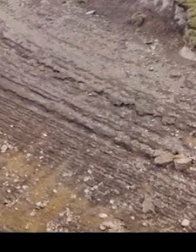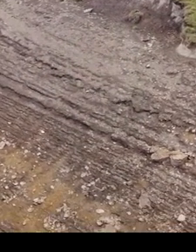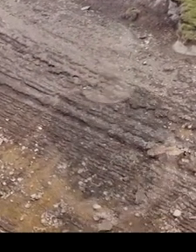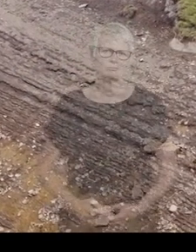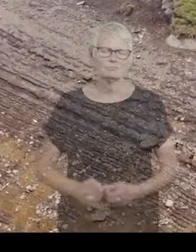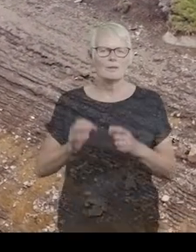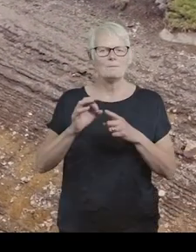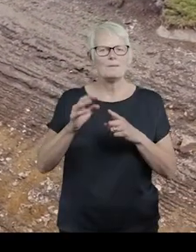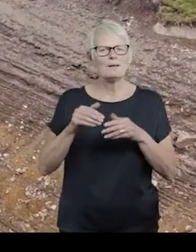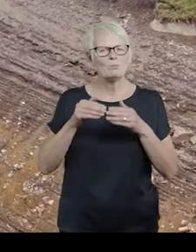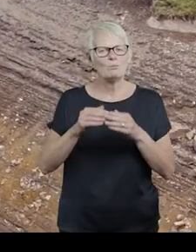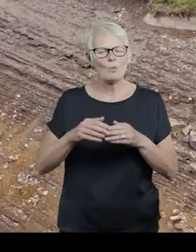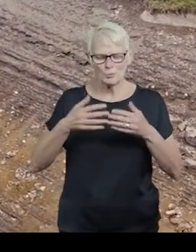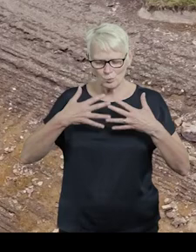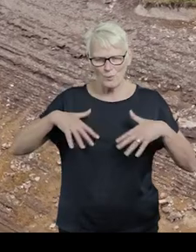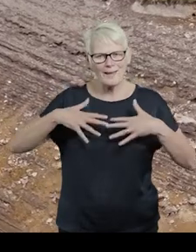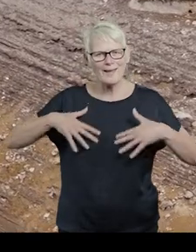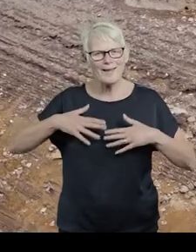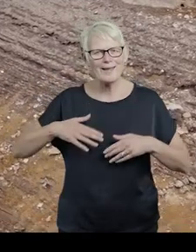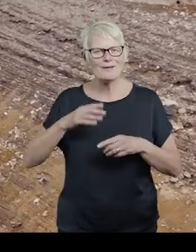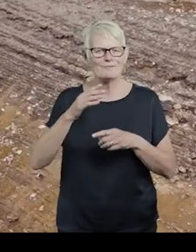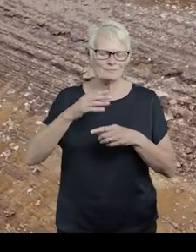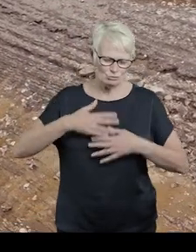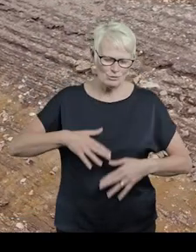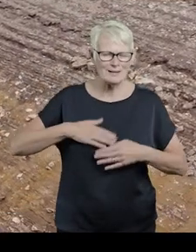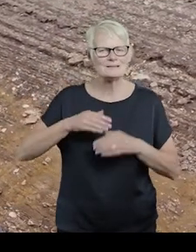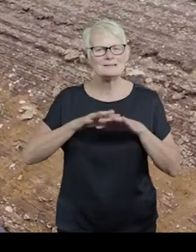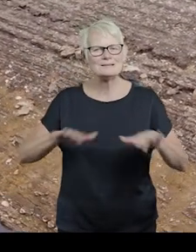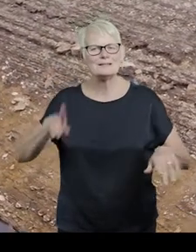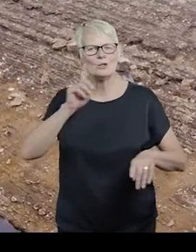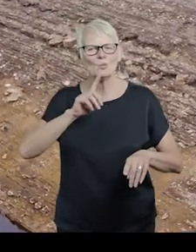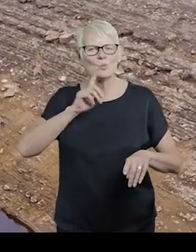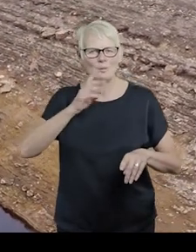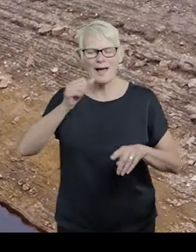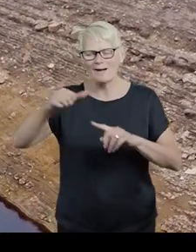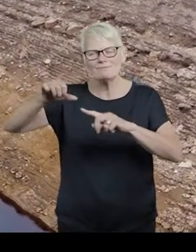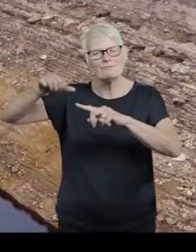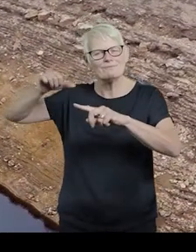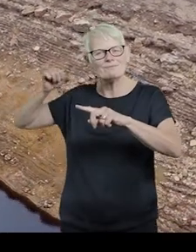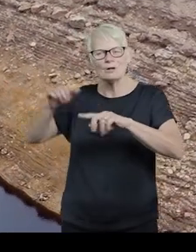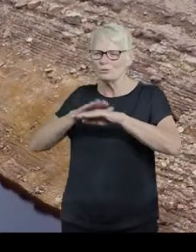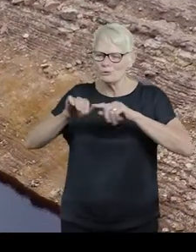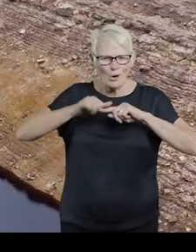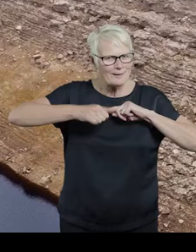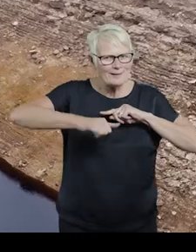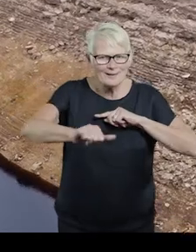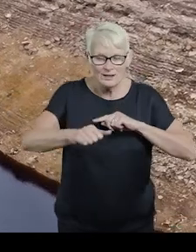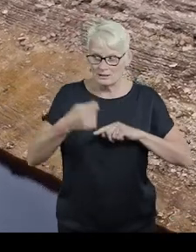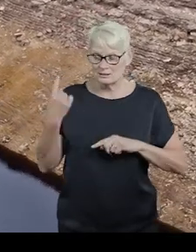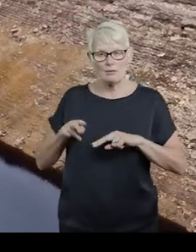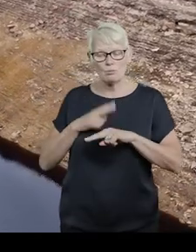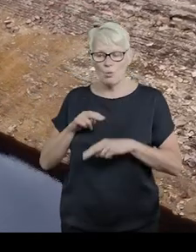Paper boat, wave dress, sea woman echoes through time, non-linear. Walks the